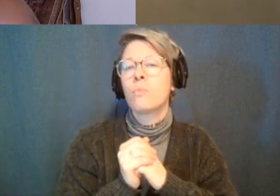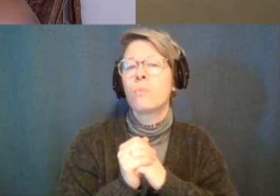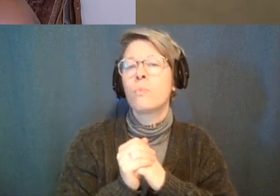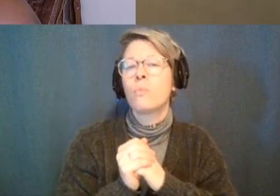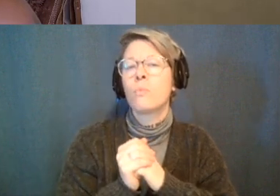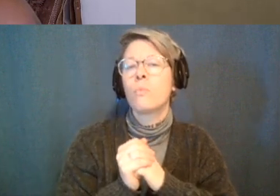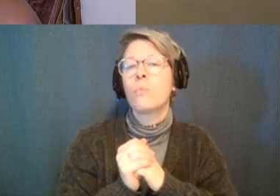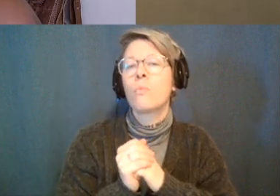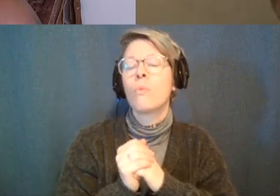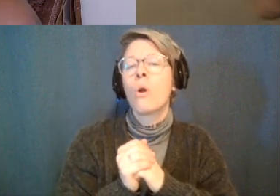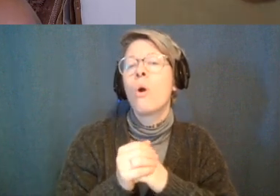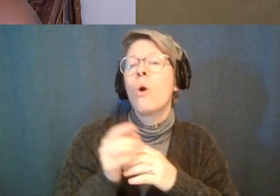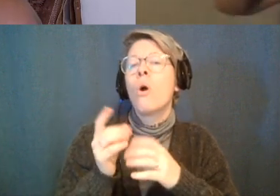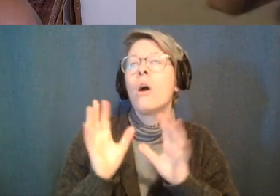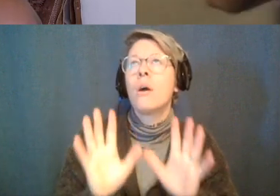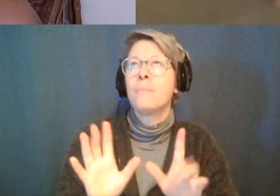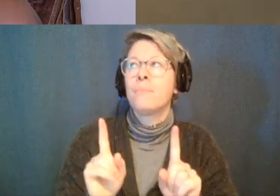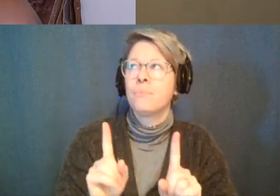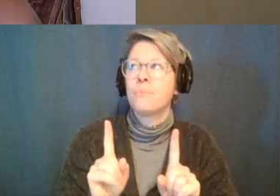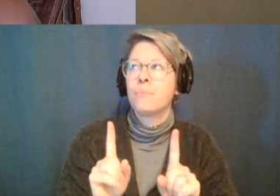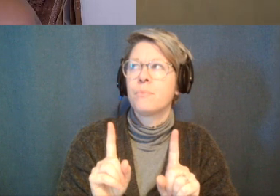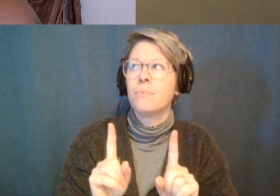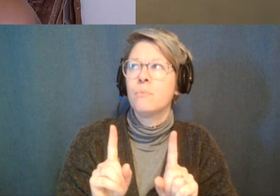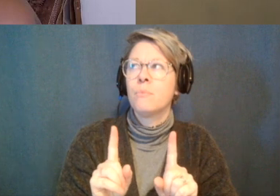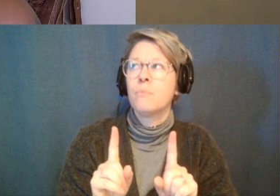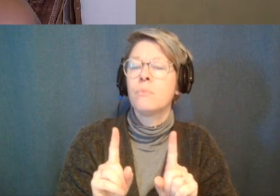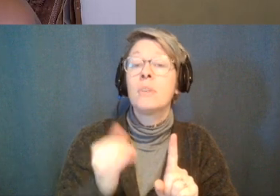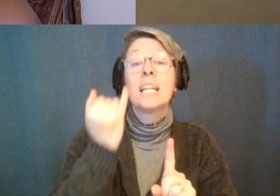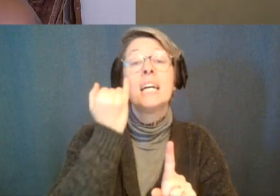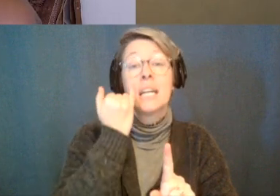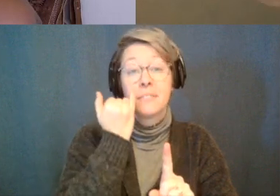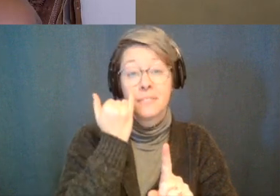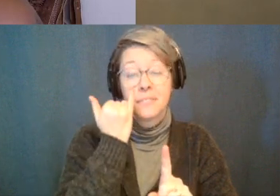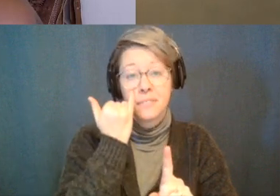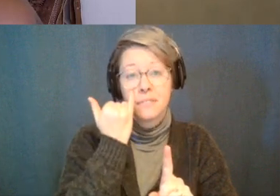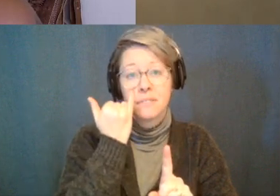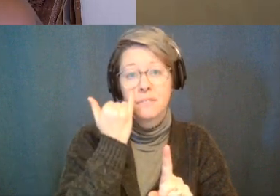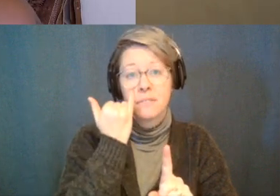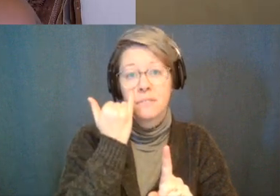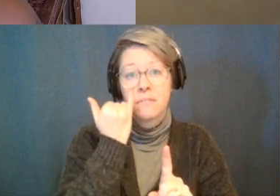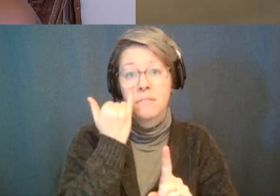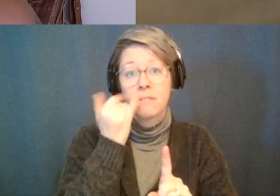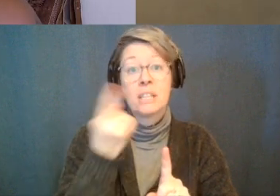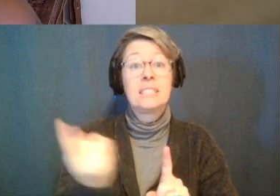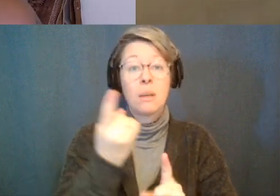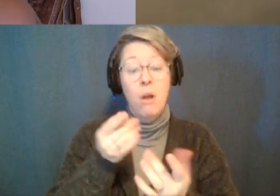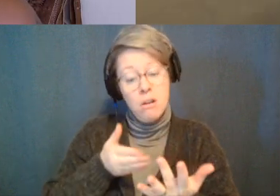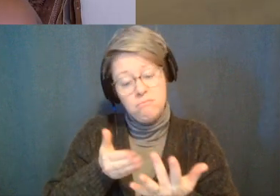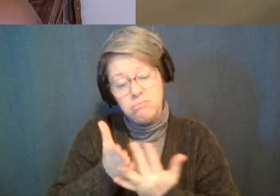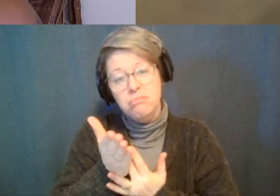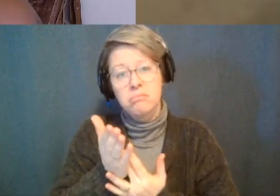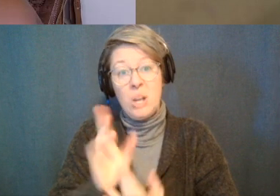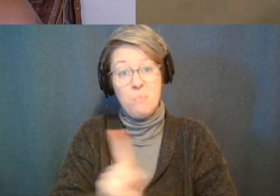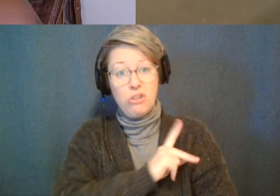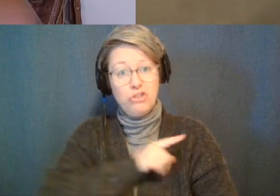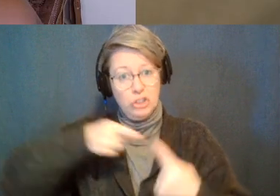that sorry let me clarify this if other people are experiencing what we are experiencing what would your recommendation